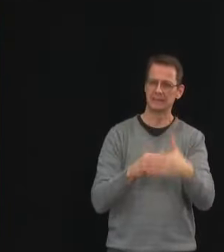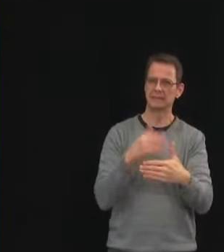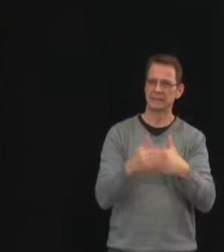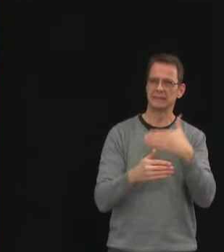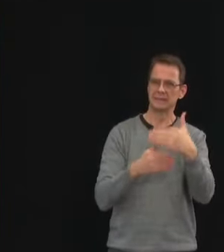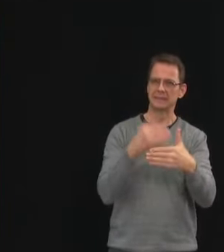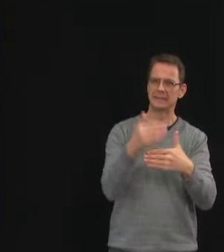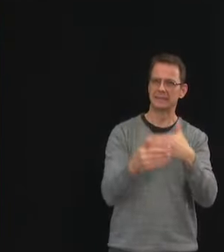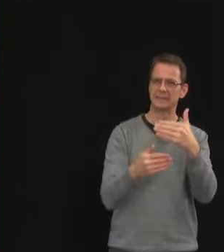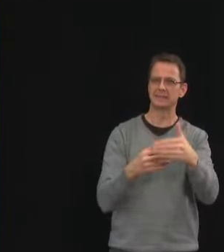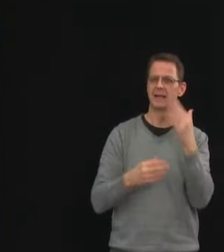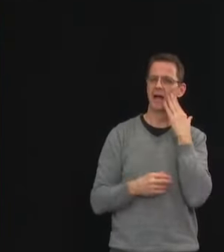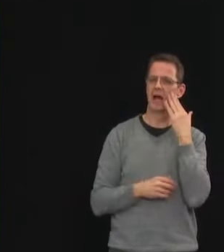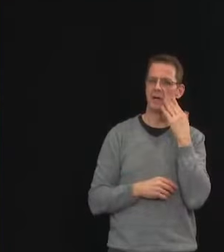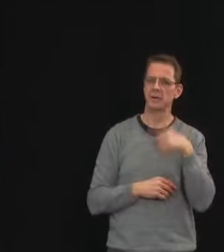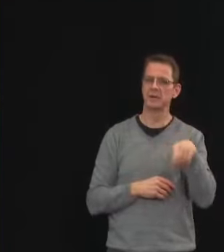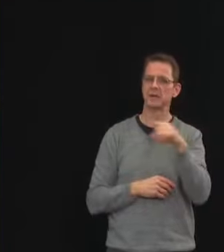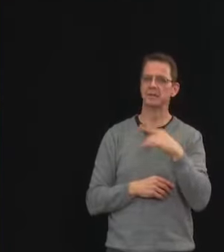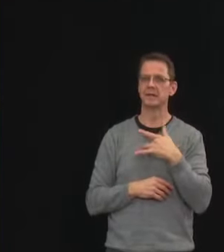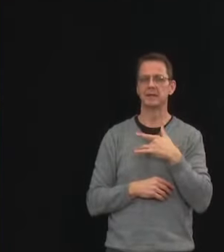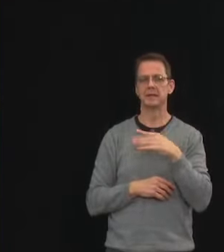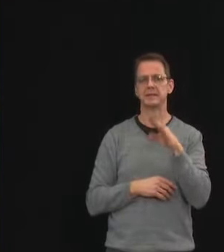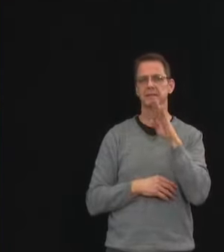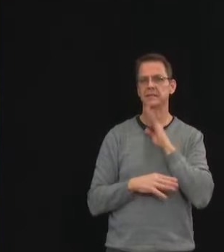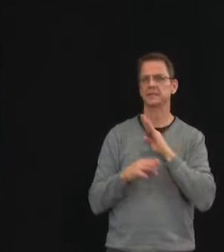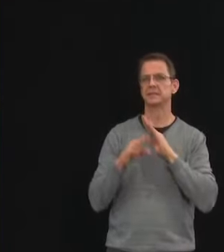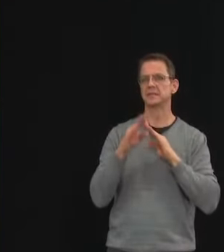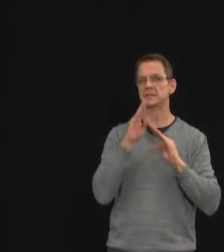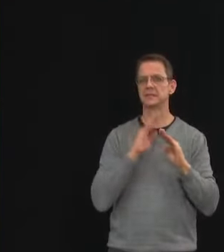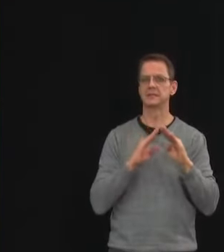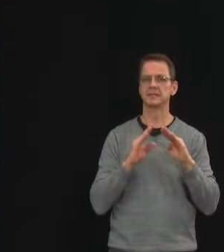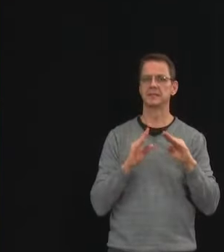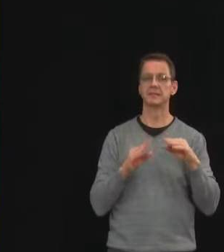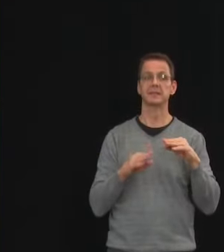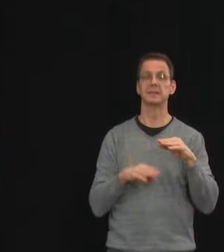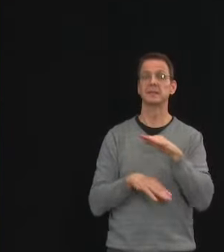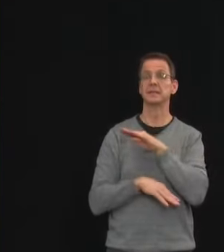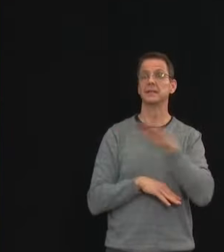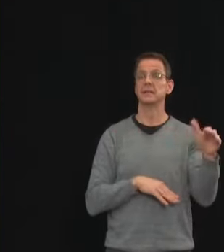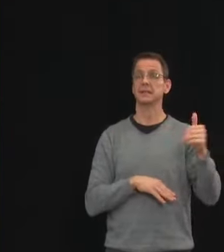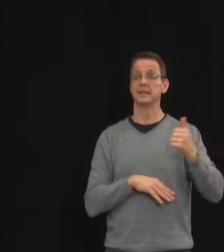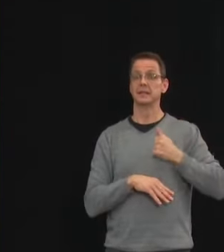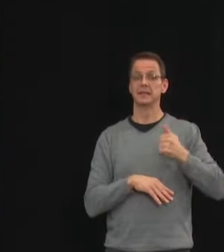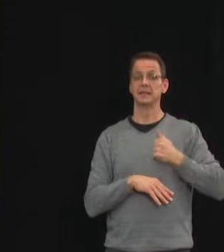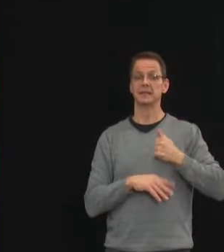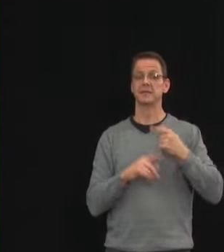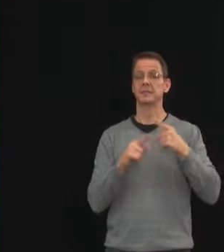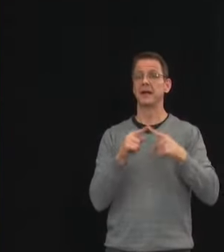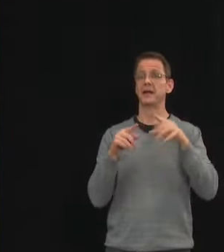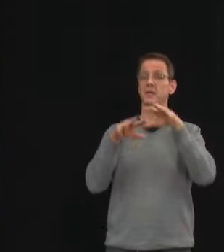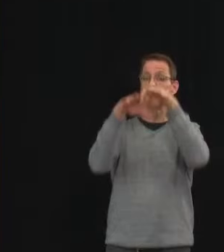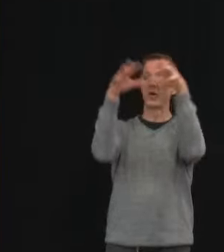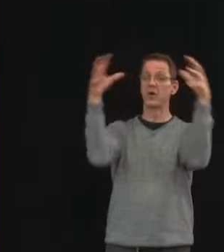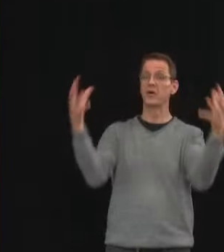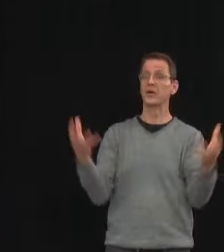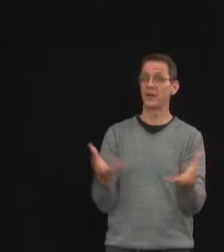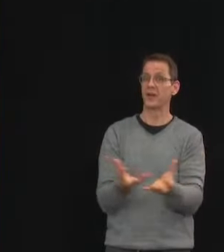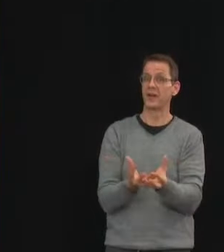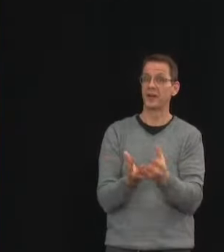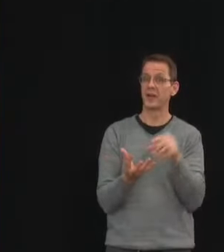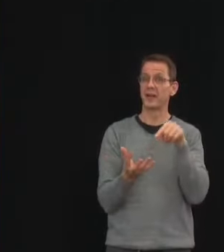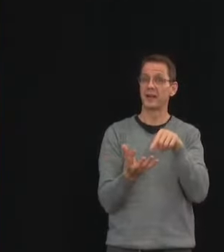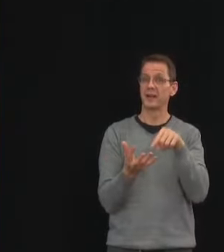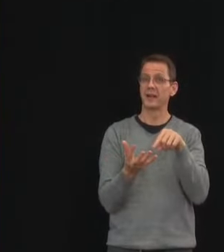unacceptable that Canada is ranked 40th in the world for per capita inoculation against this